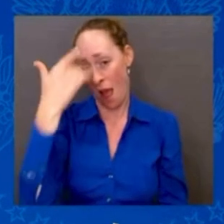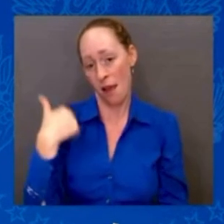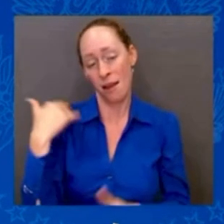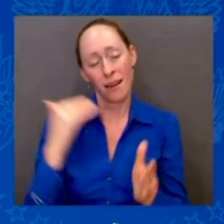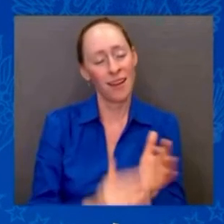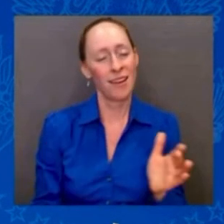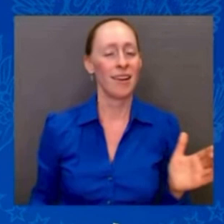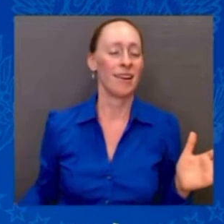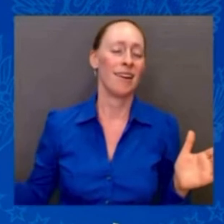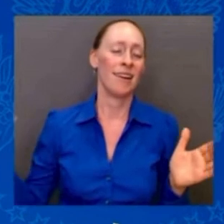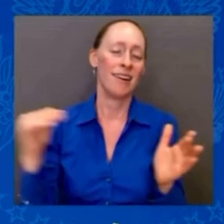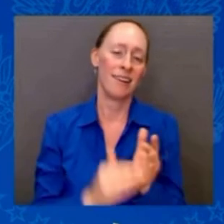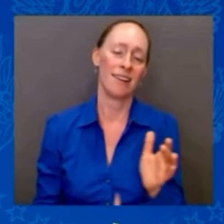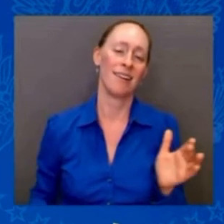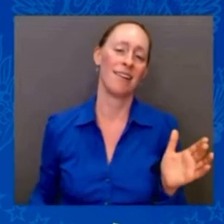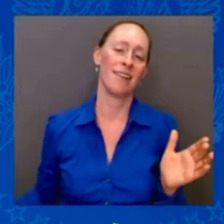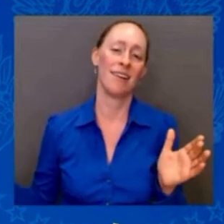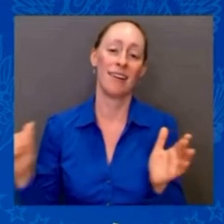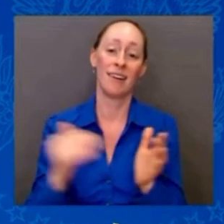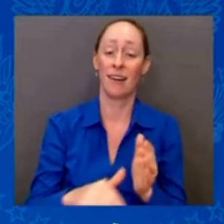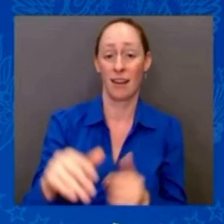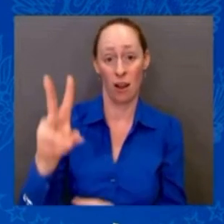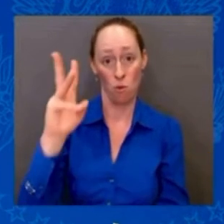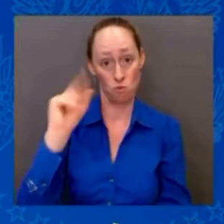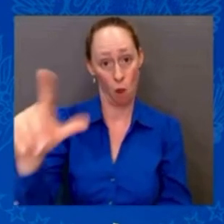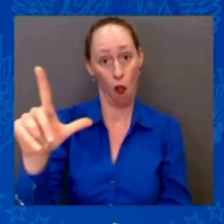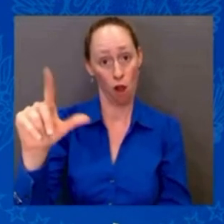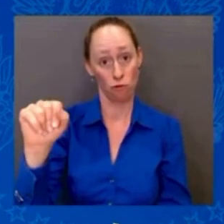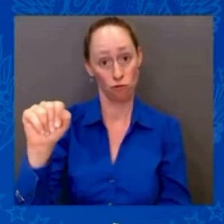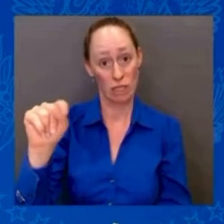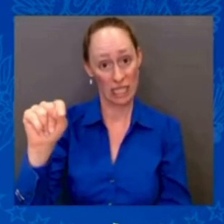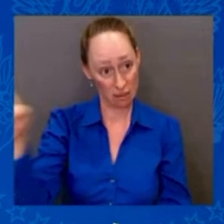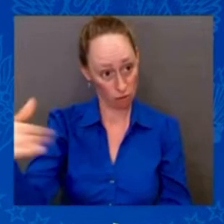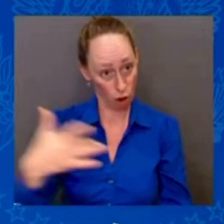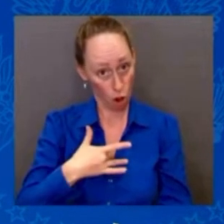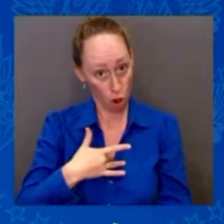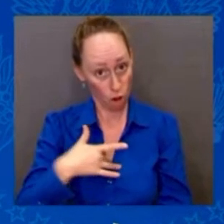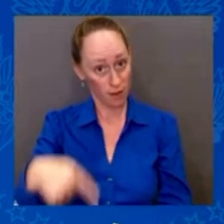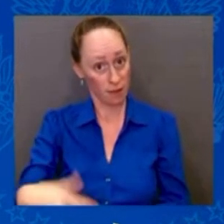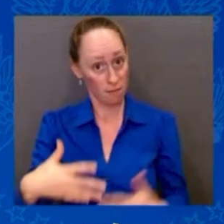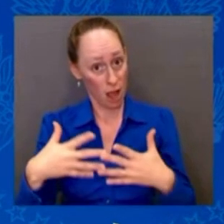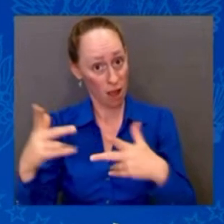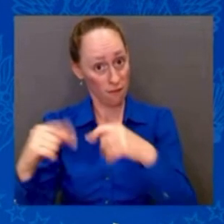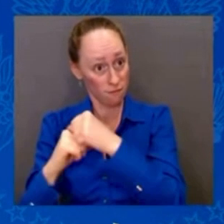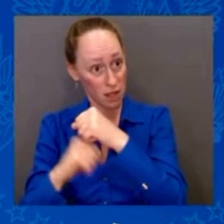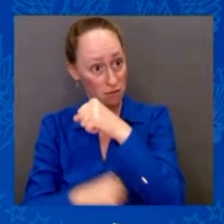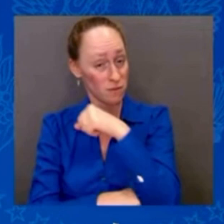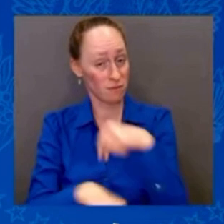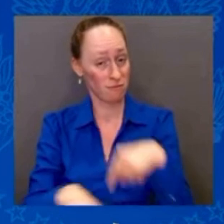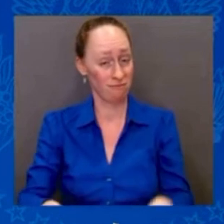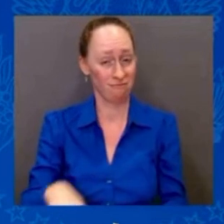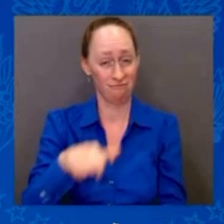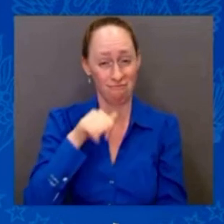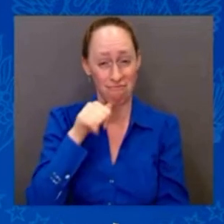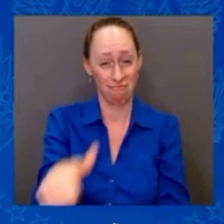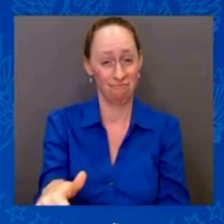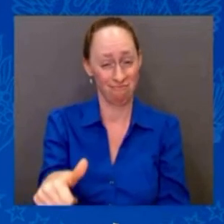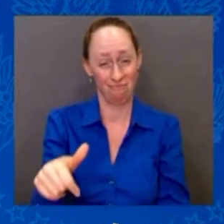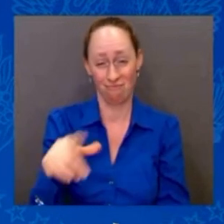country. The middle class built the country. And unions built the middle class. American union workers are the best in the world.